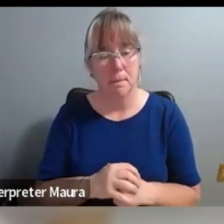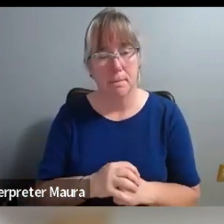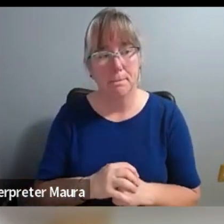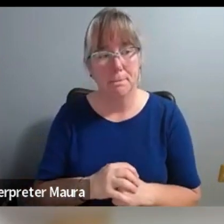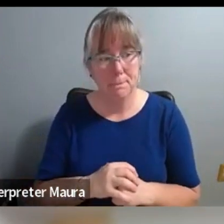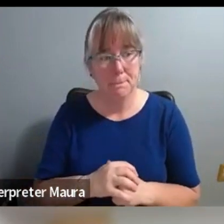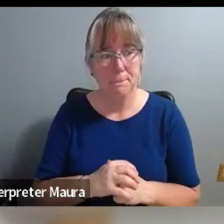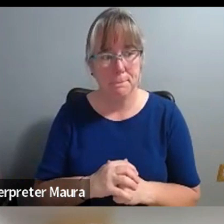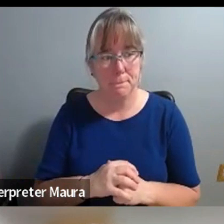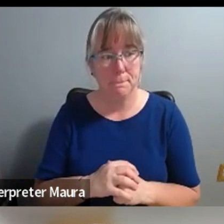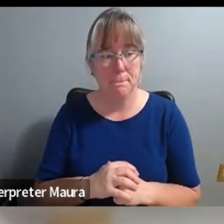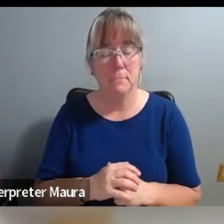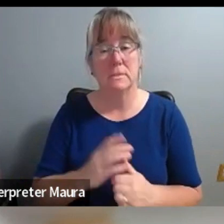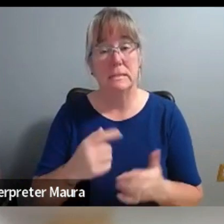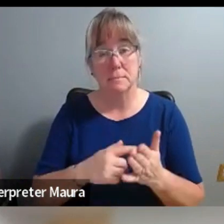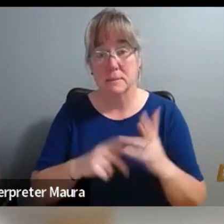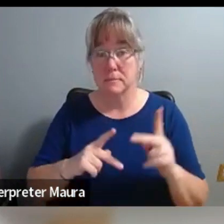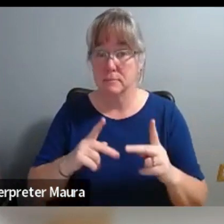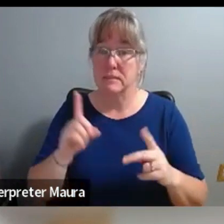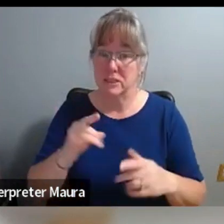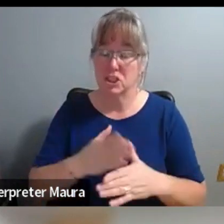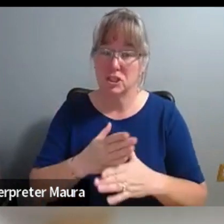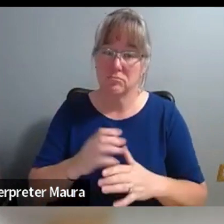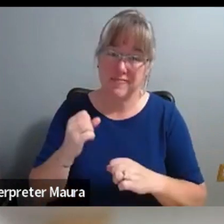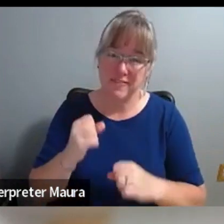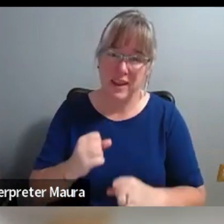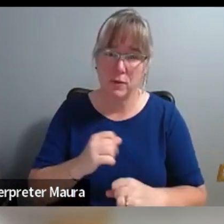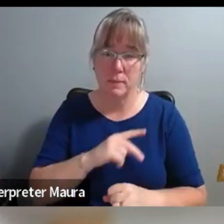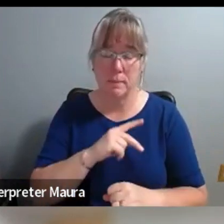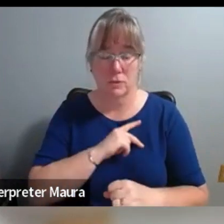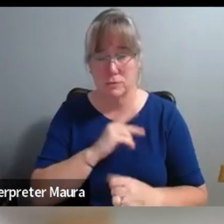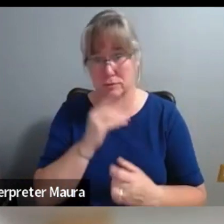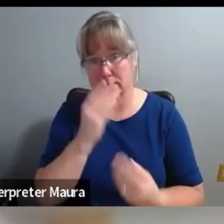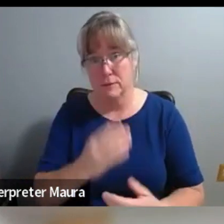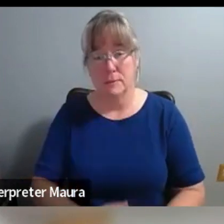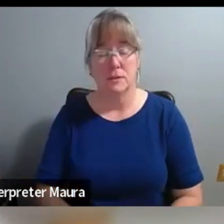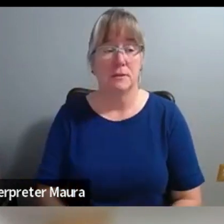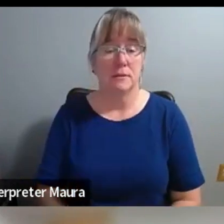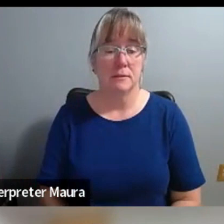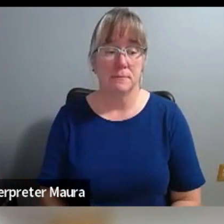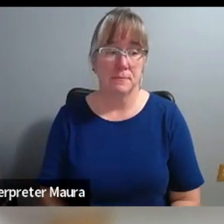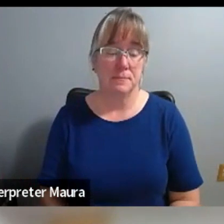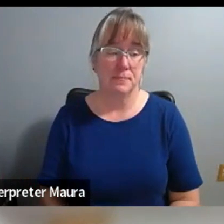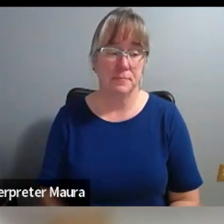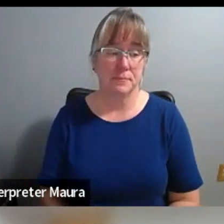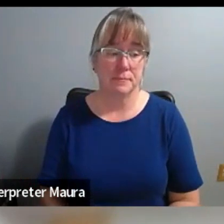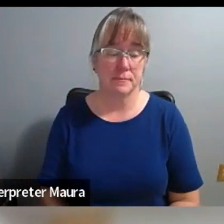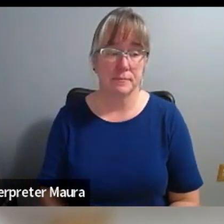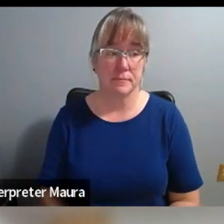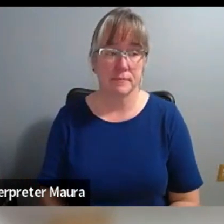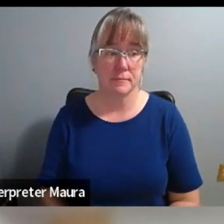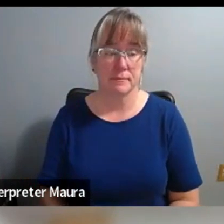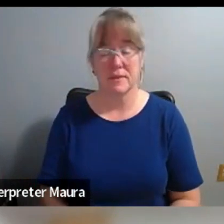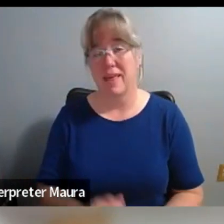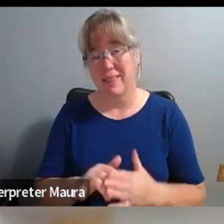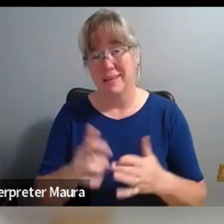very personal things. So I guess that's kind of a